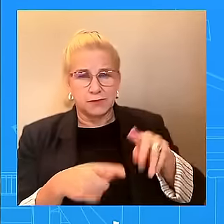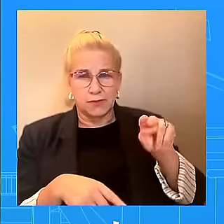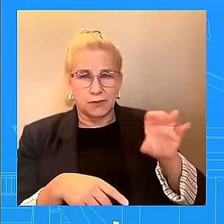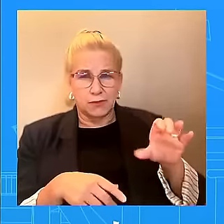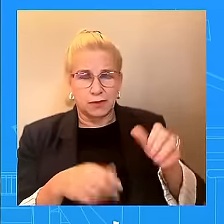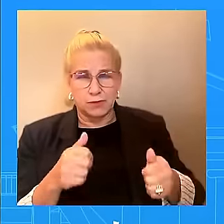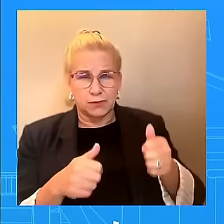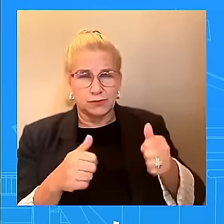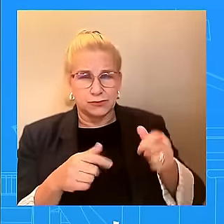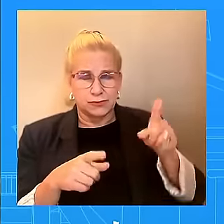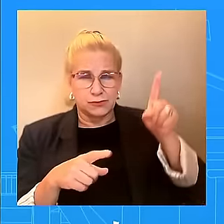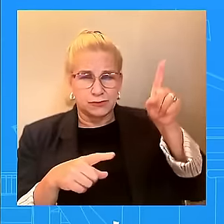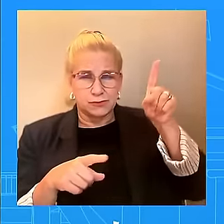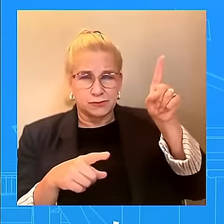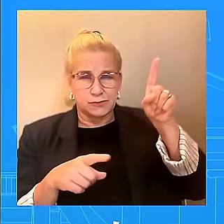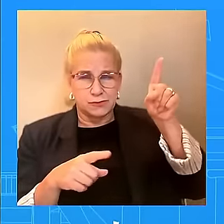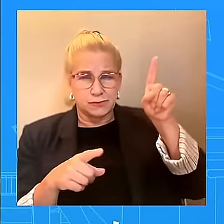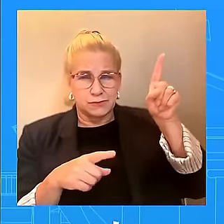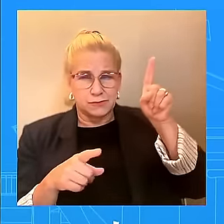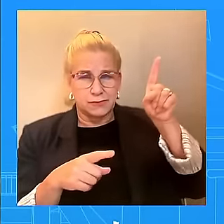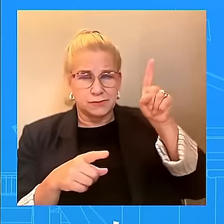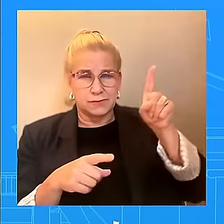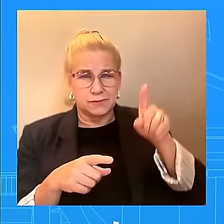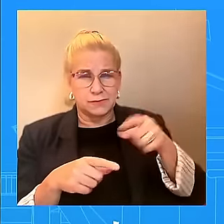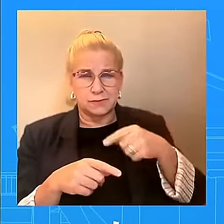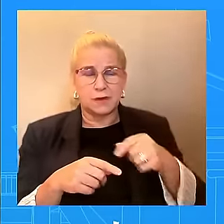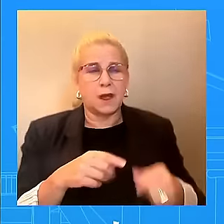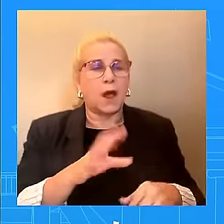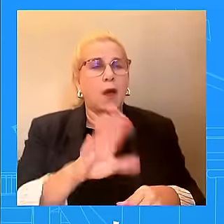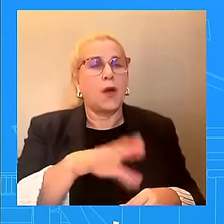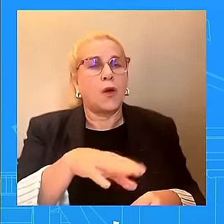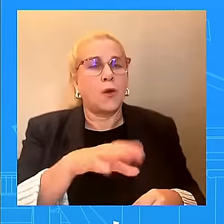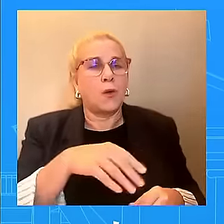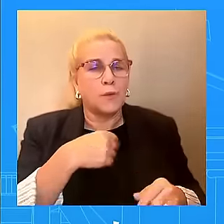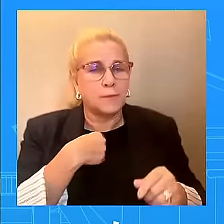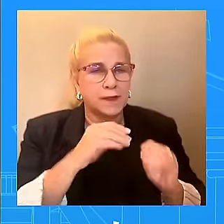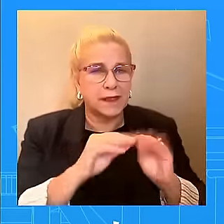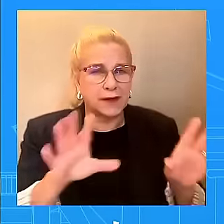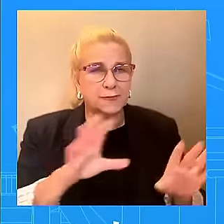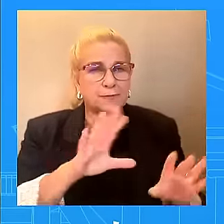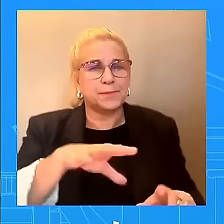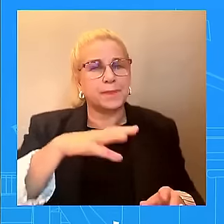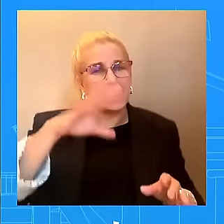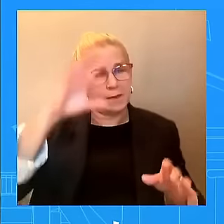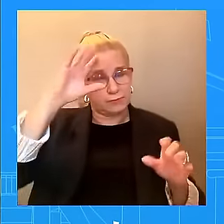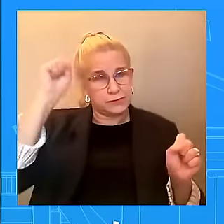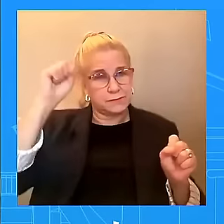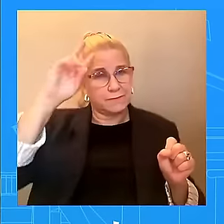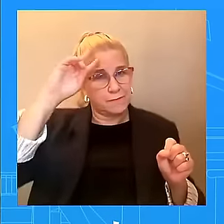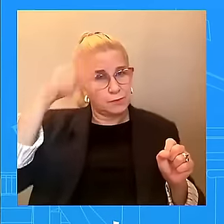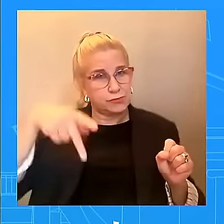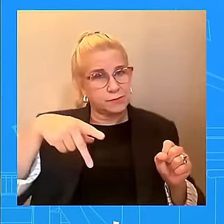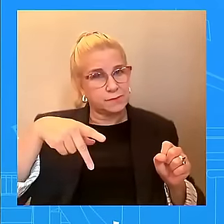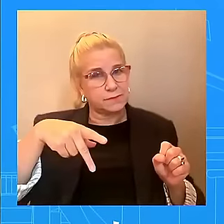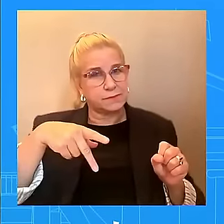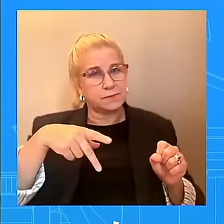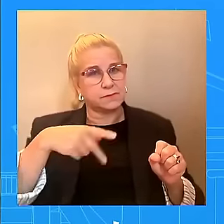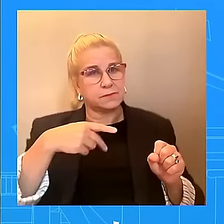be very clear about. The President and the Vice President has had a robust, whole-of-government